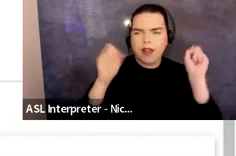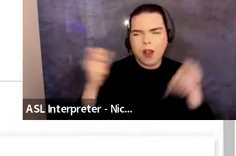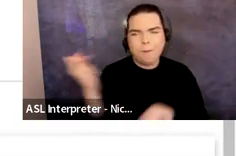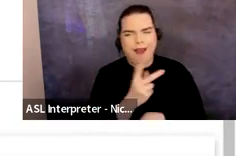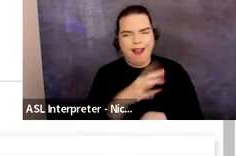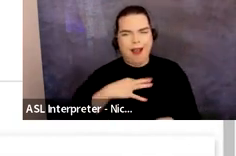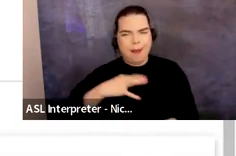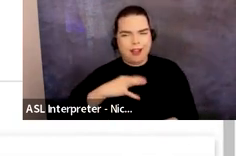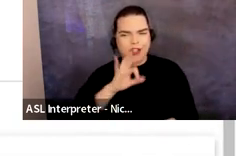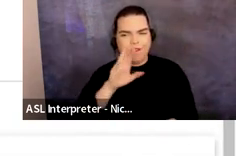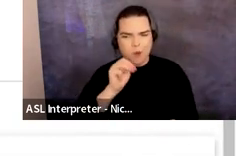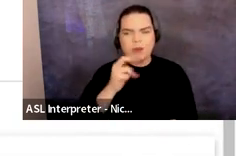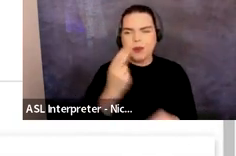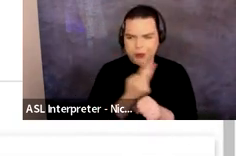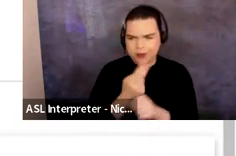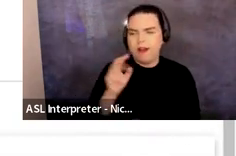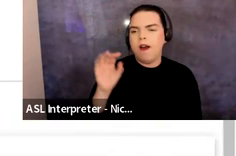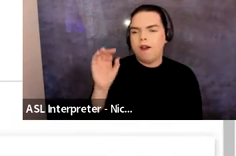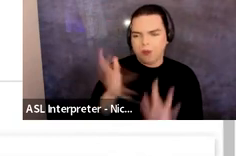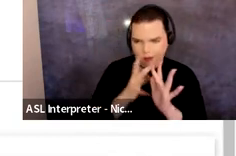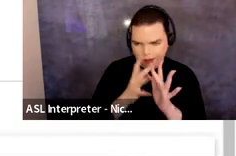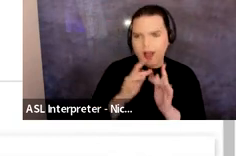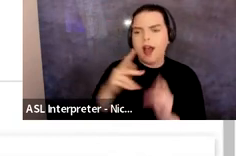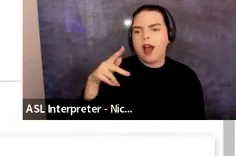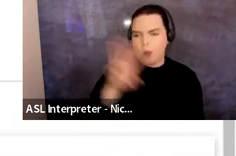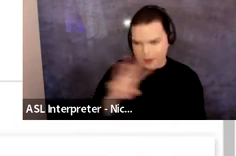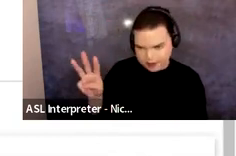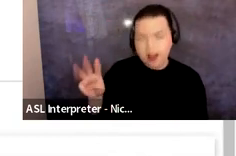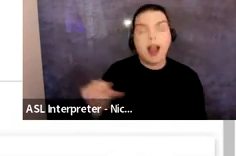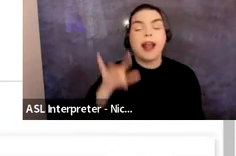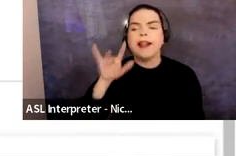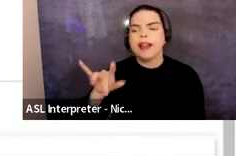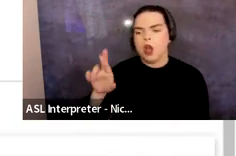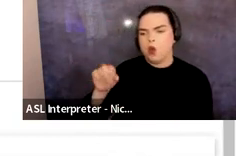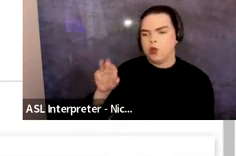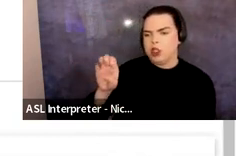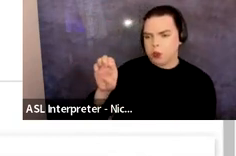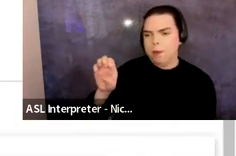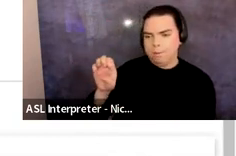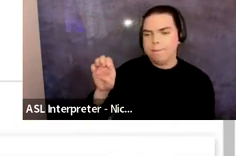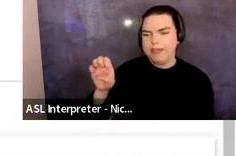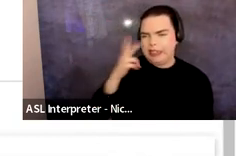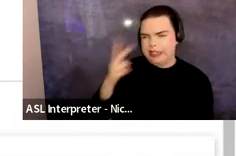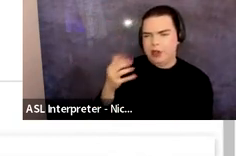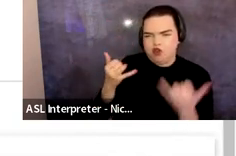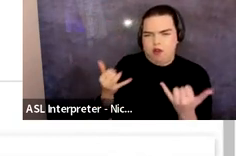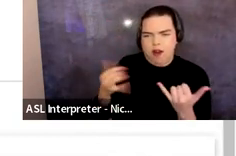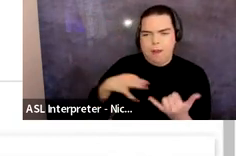sign into the online portal and hit the return to my grant application button and it should be there just how you left it.